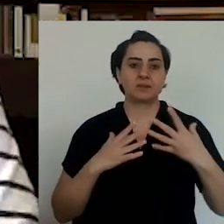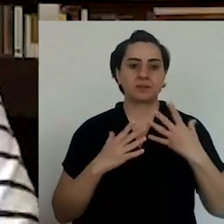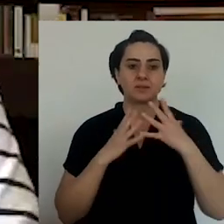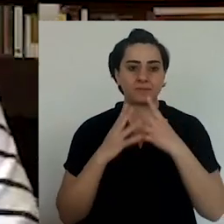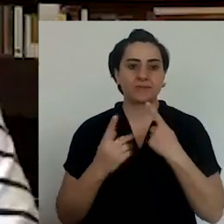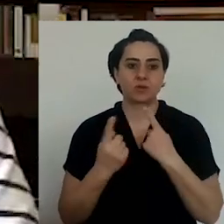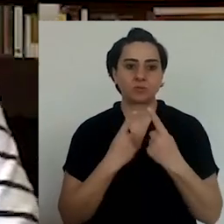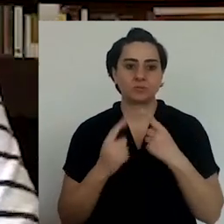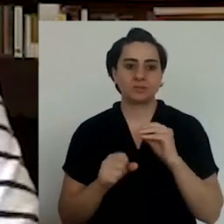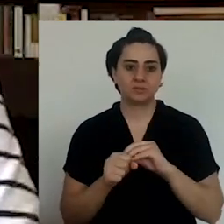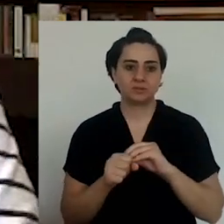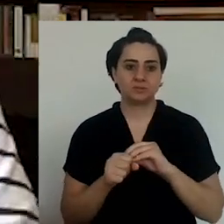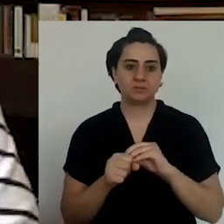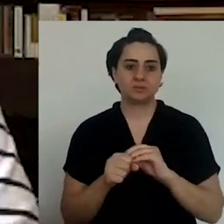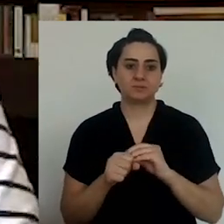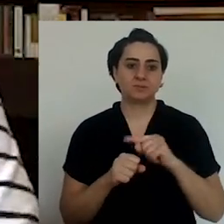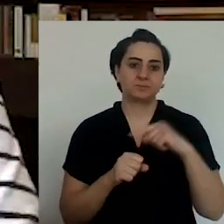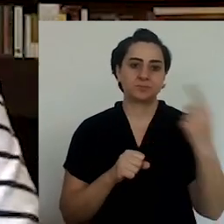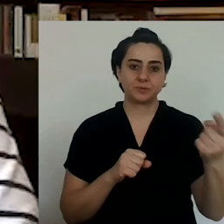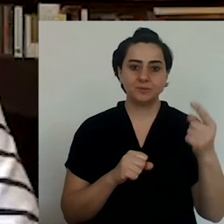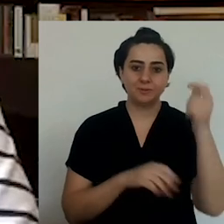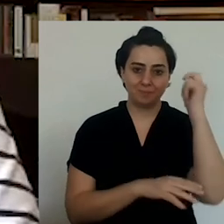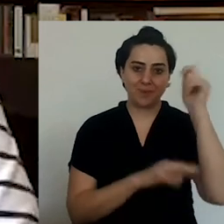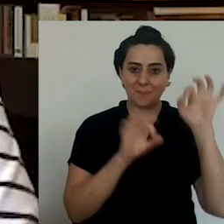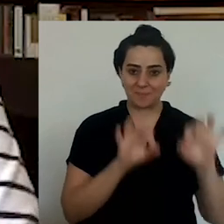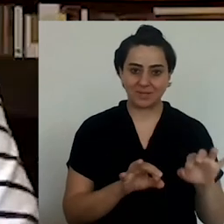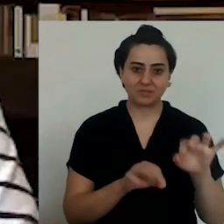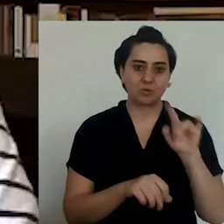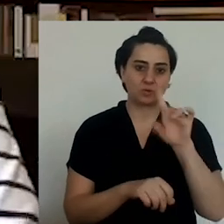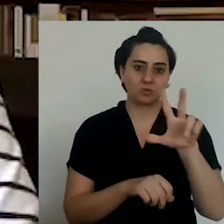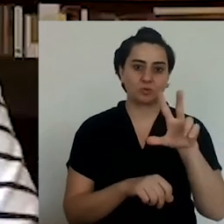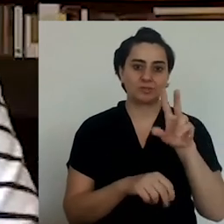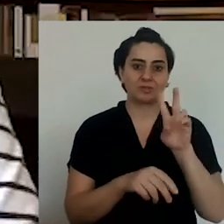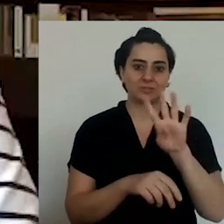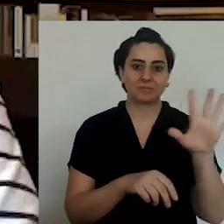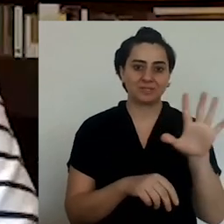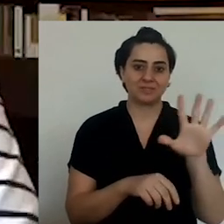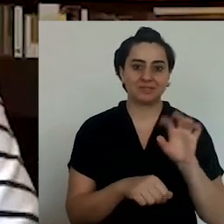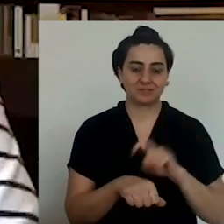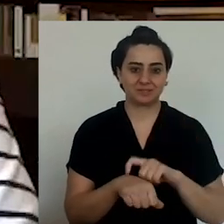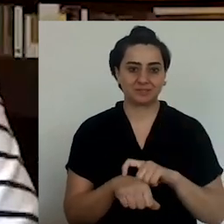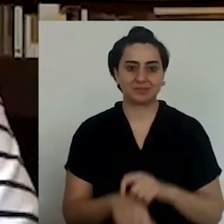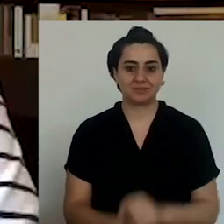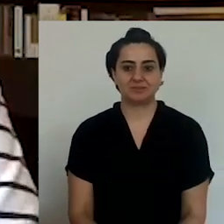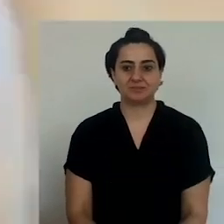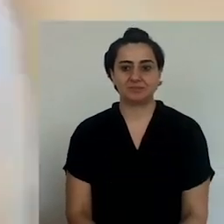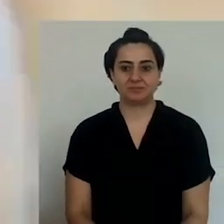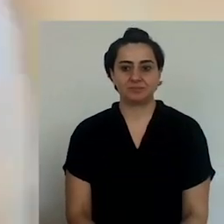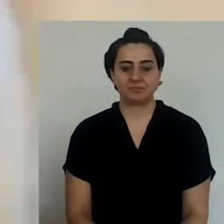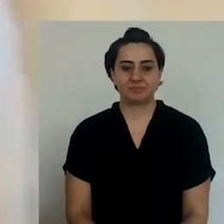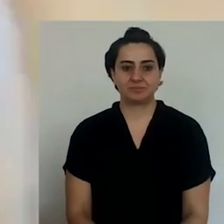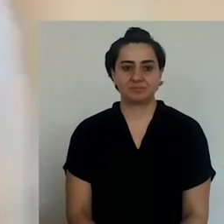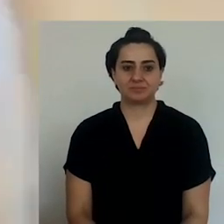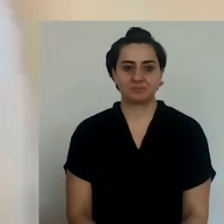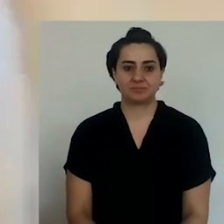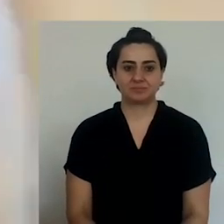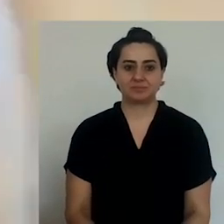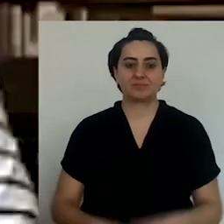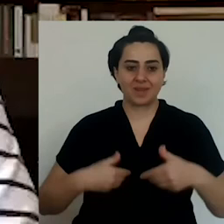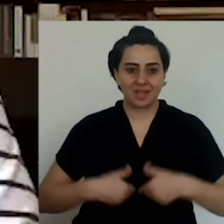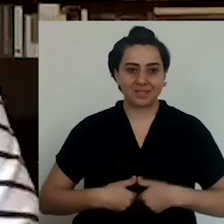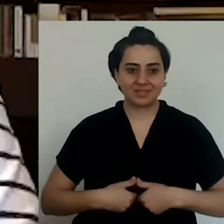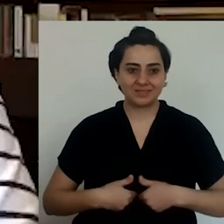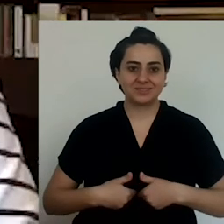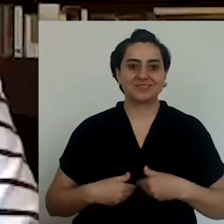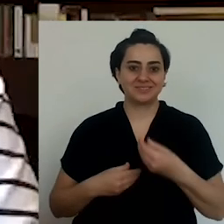After our kitchen session is over. Then we're going to be talking about hate speech and